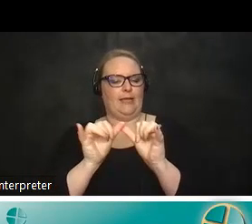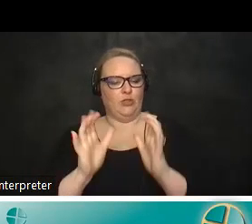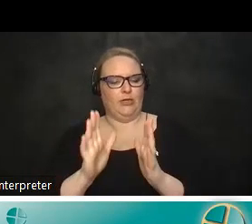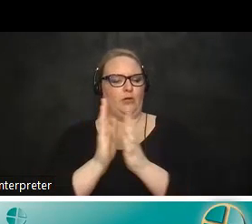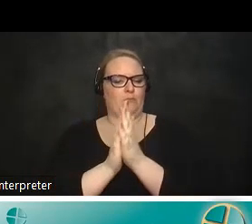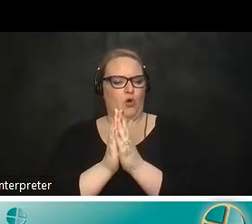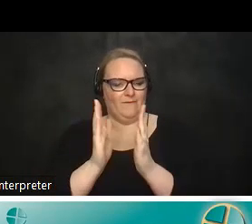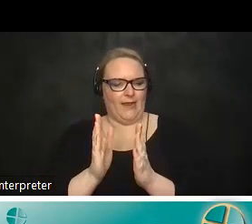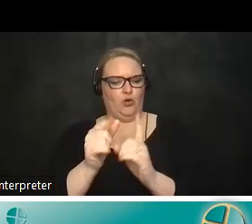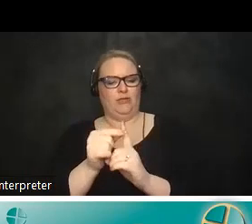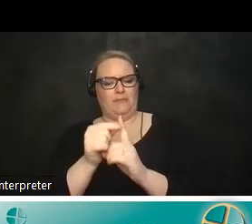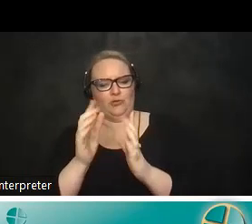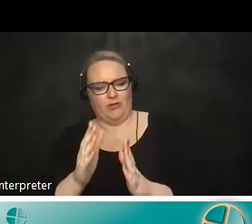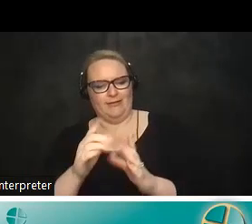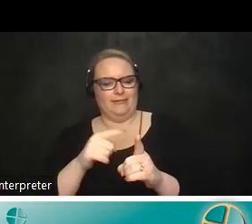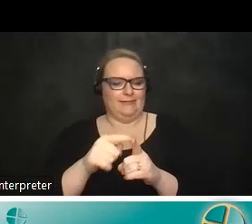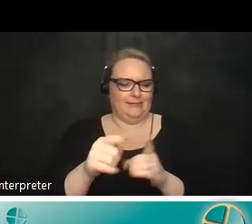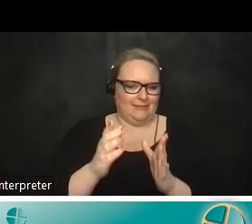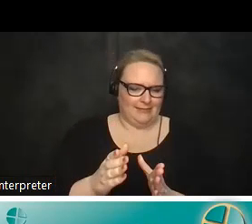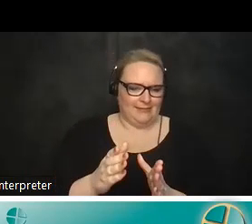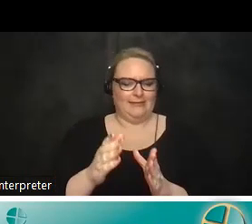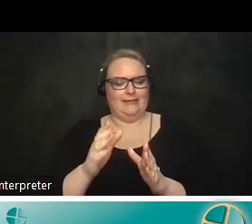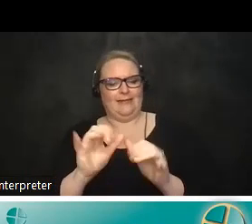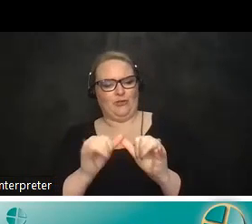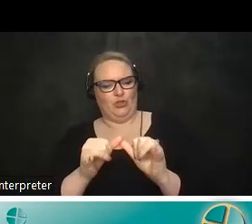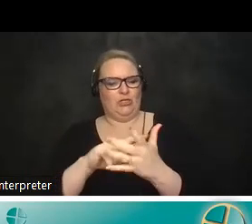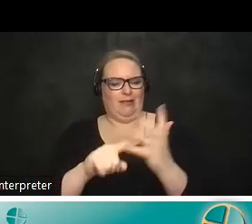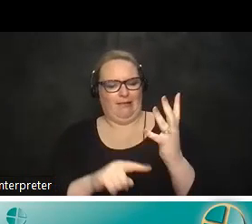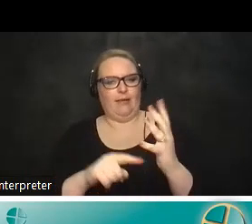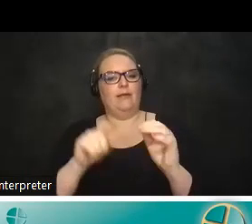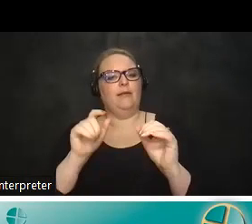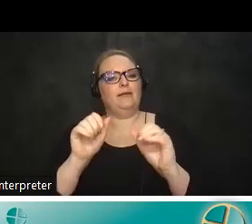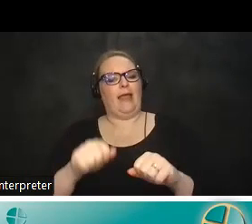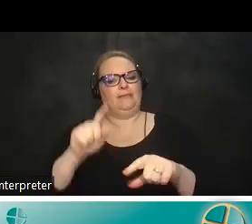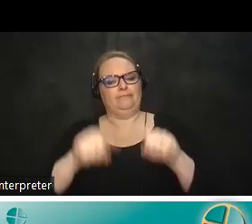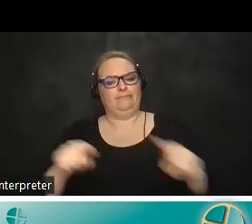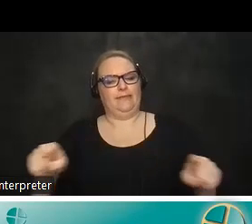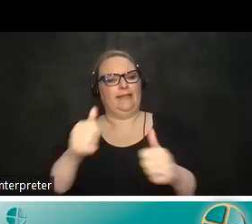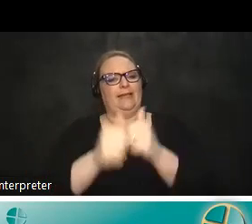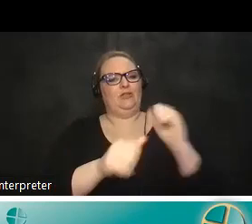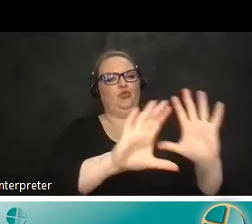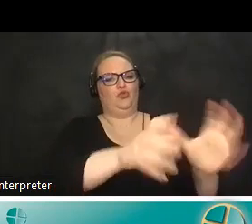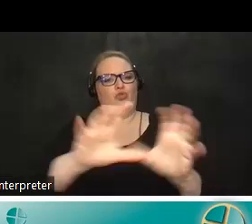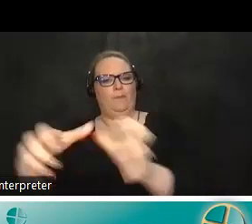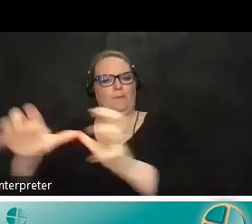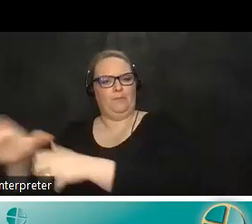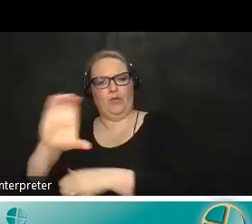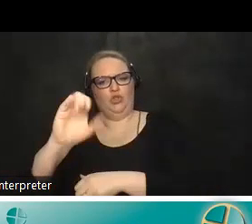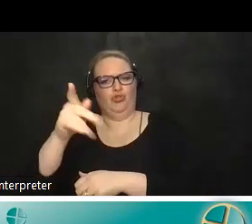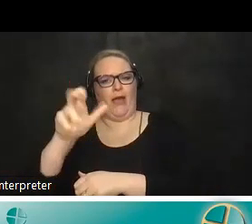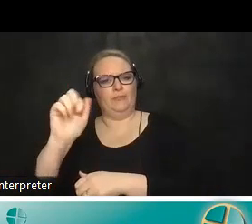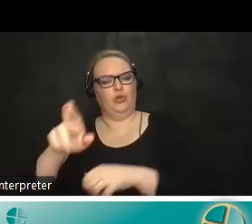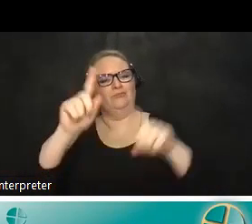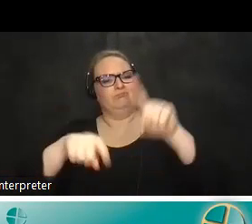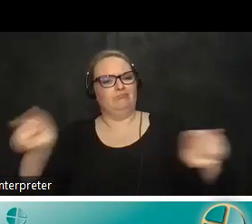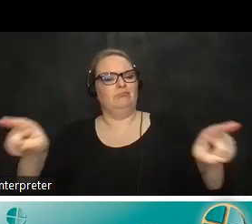specialists engineers uh etc and this can vary from chapter to chapter there are so many chapters across north america and even into